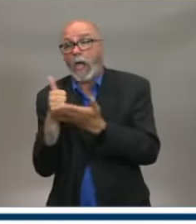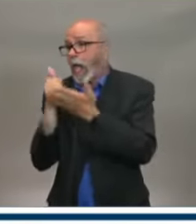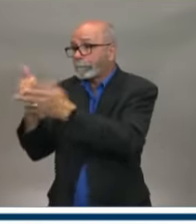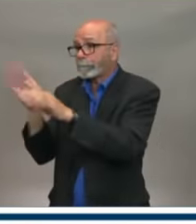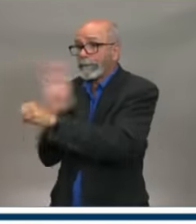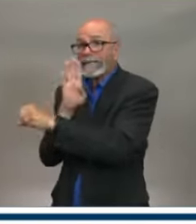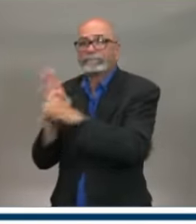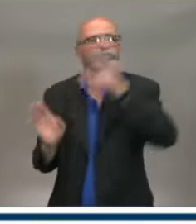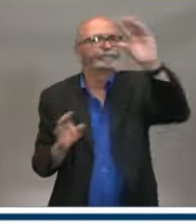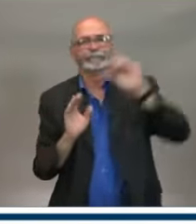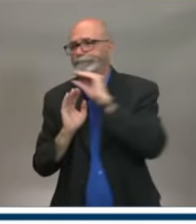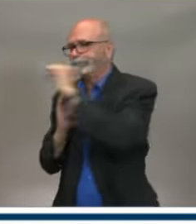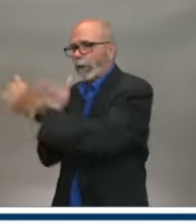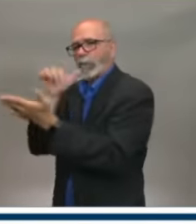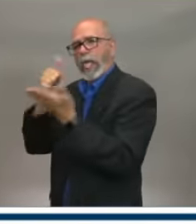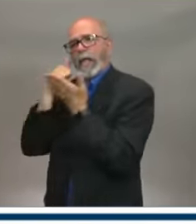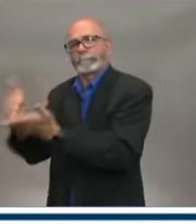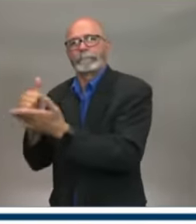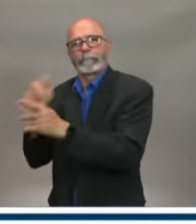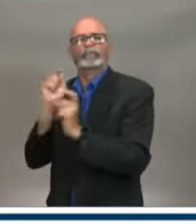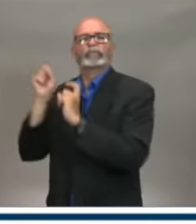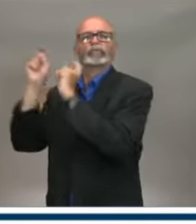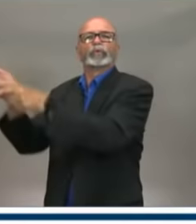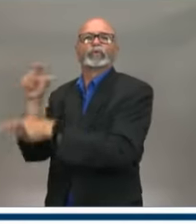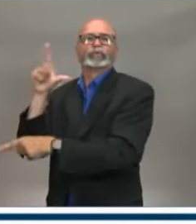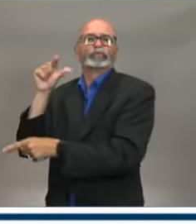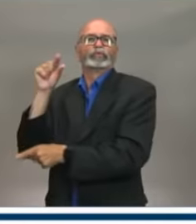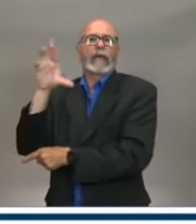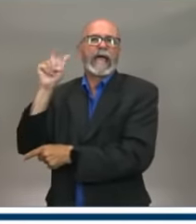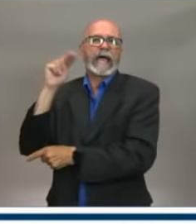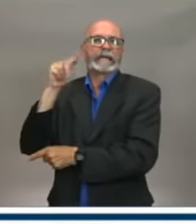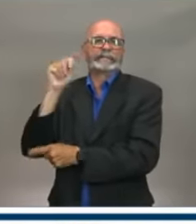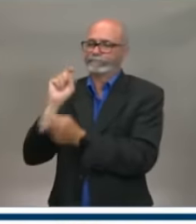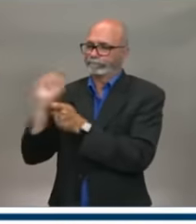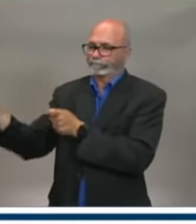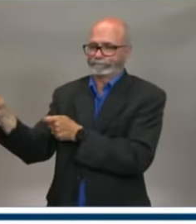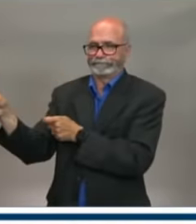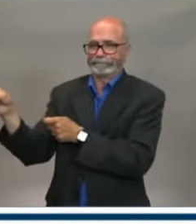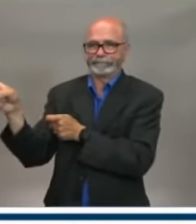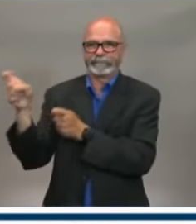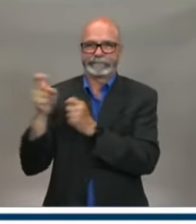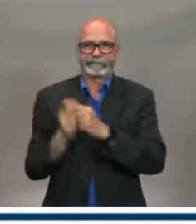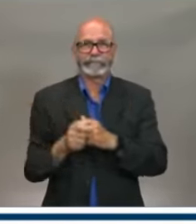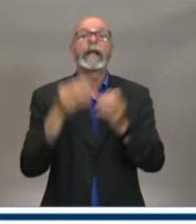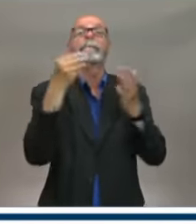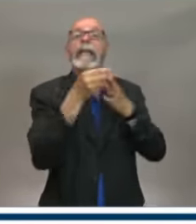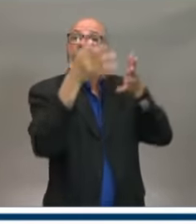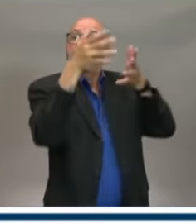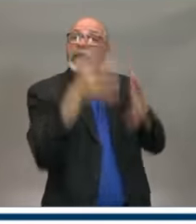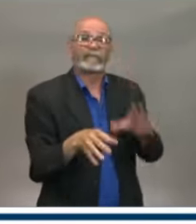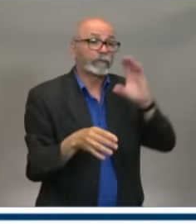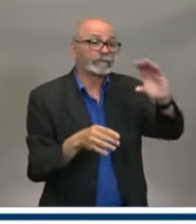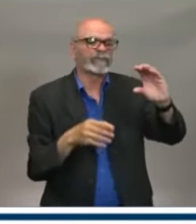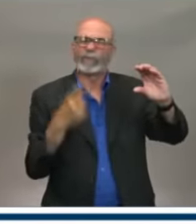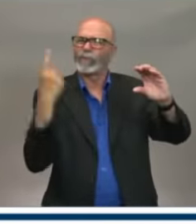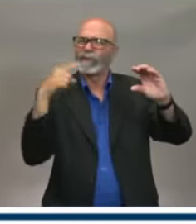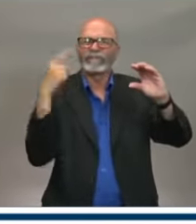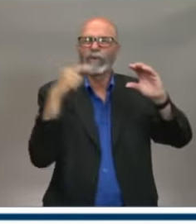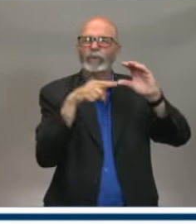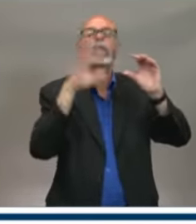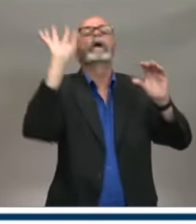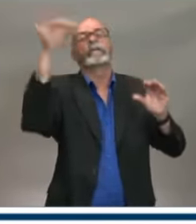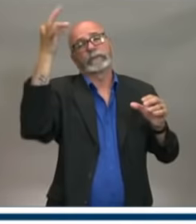And it's a grant program. The reason that there was funding left from the previous two programs, the federal government